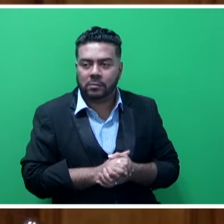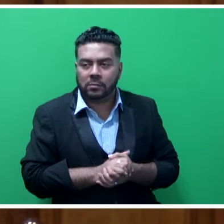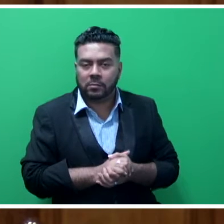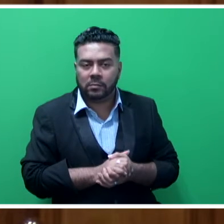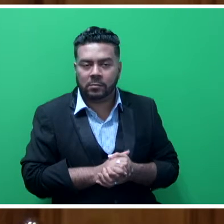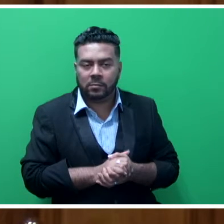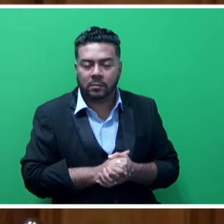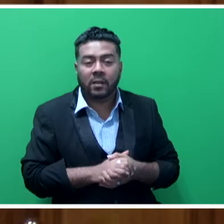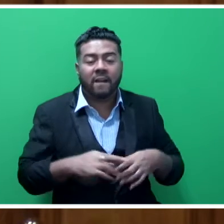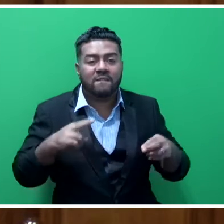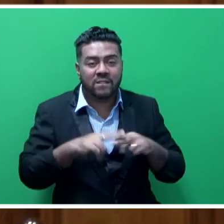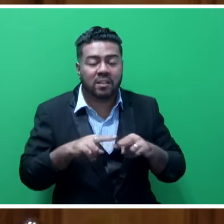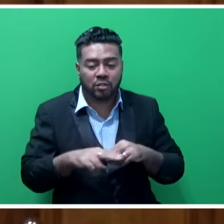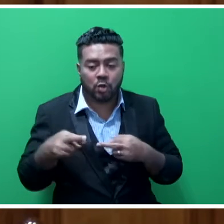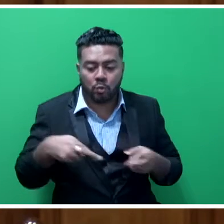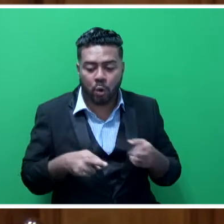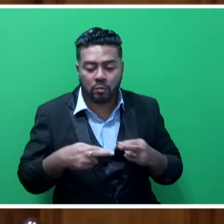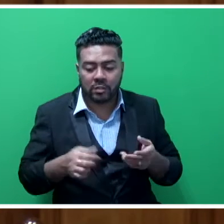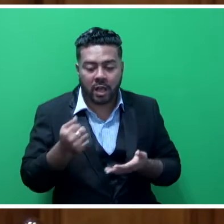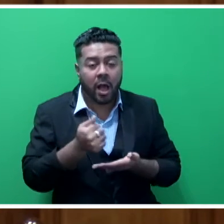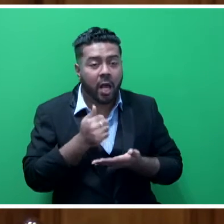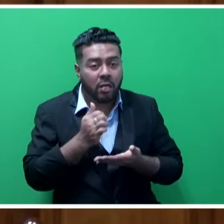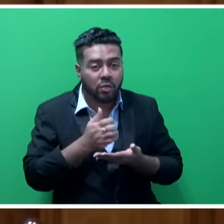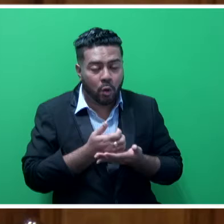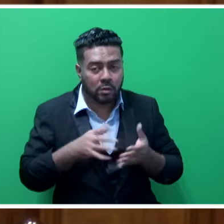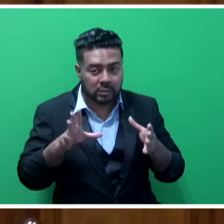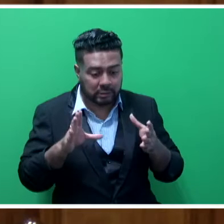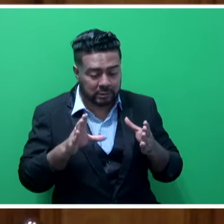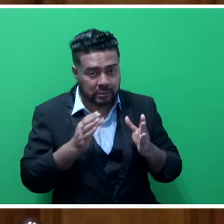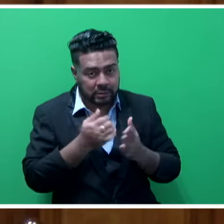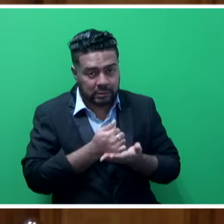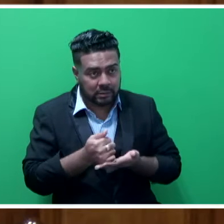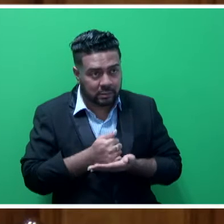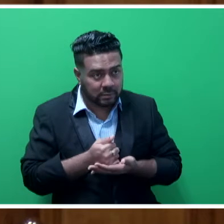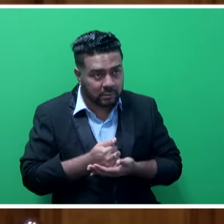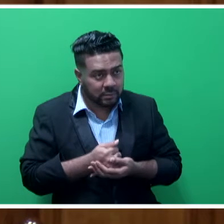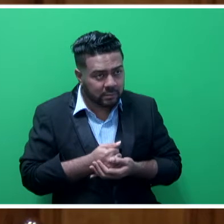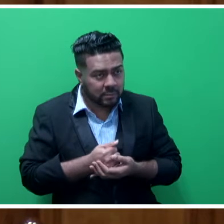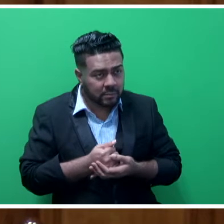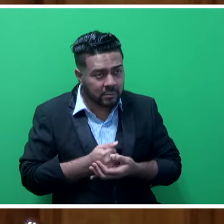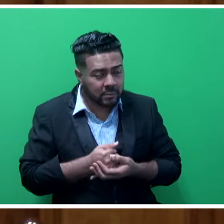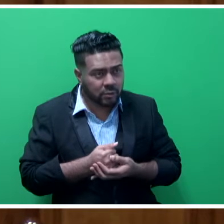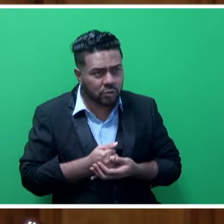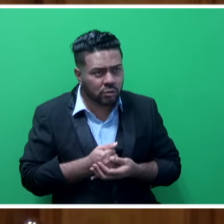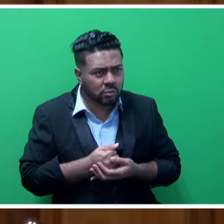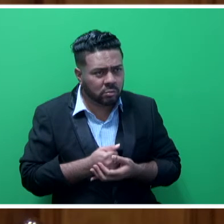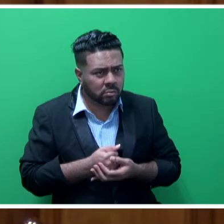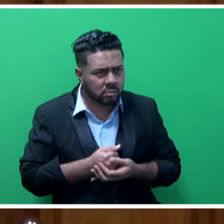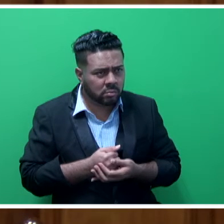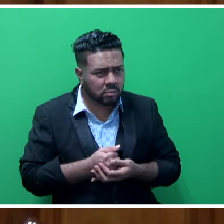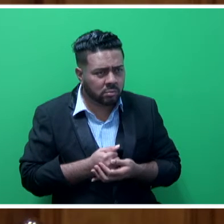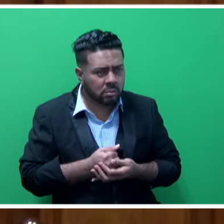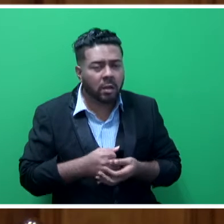The Fiji Roads Authority, which has the responsibility for the road network for almost around 7,000 kilometres, bridges,